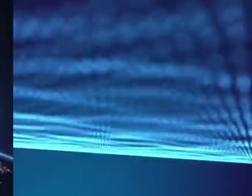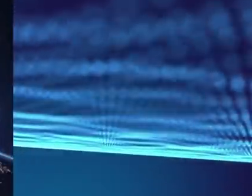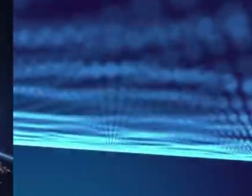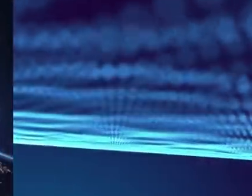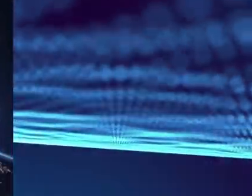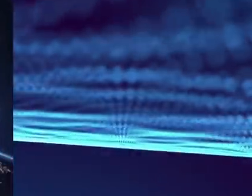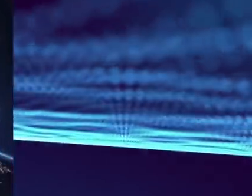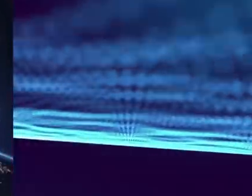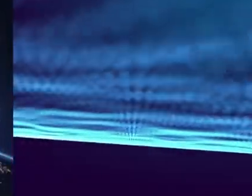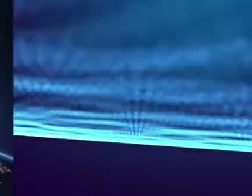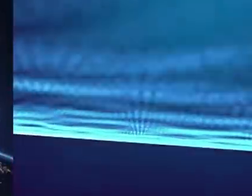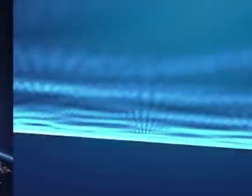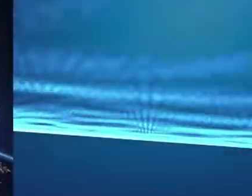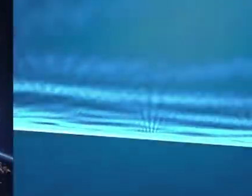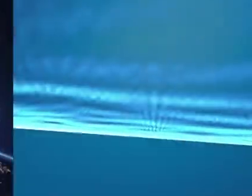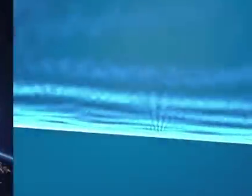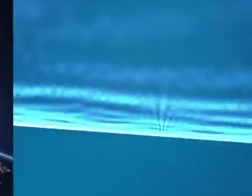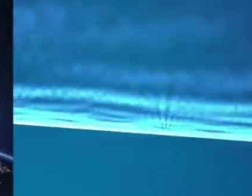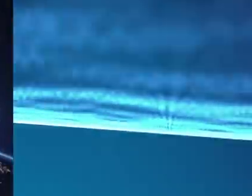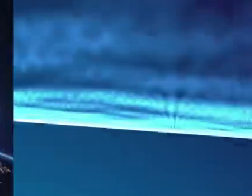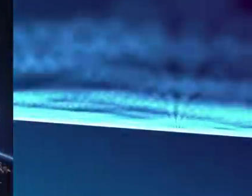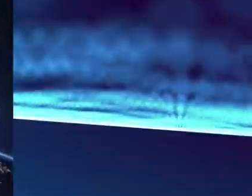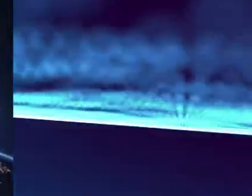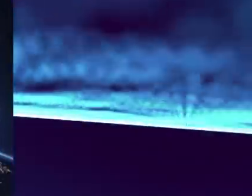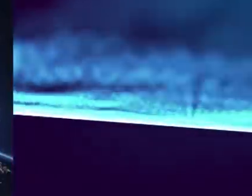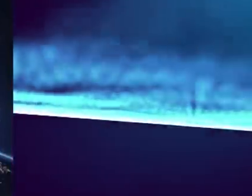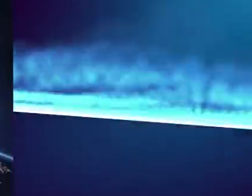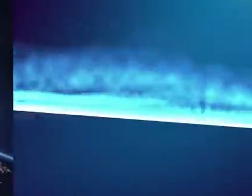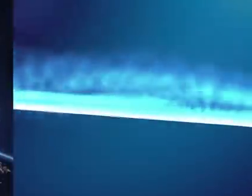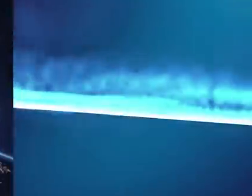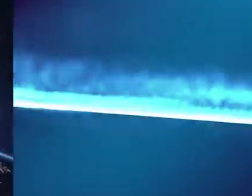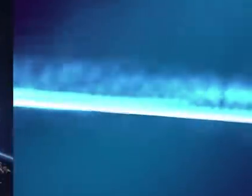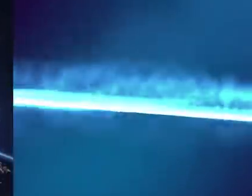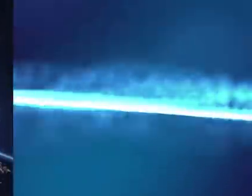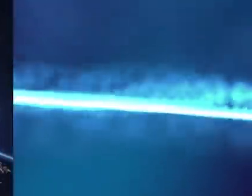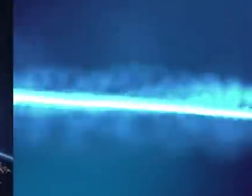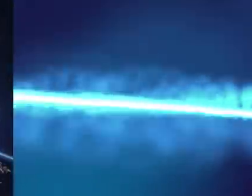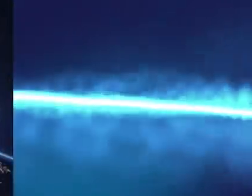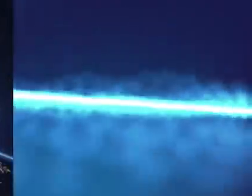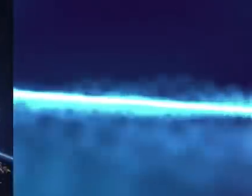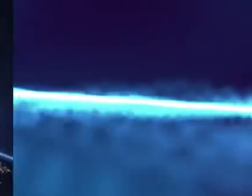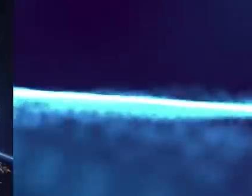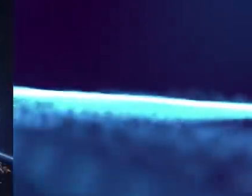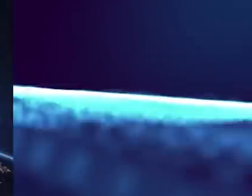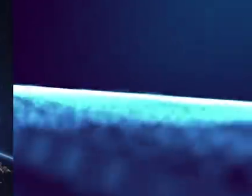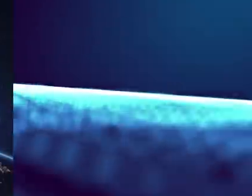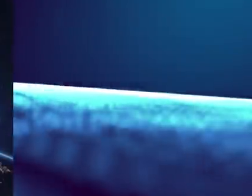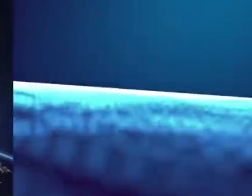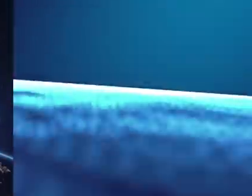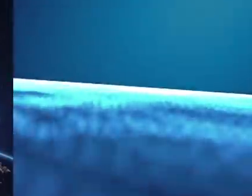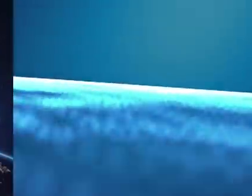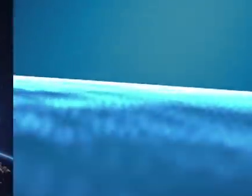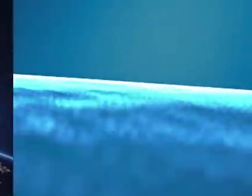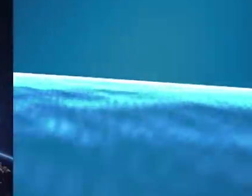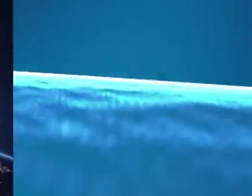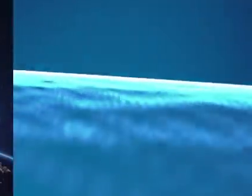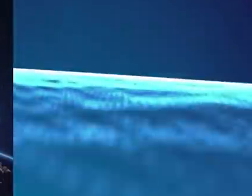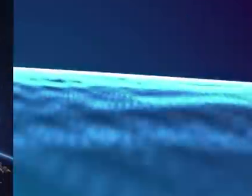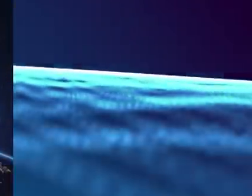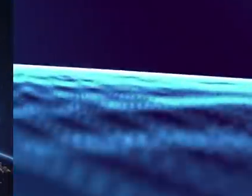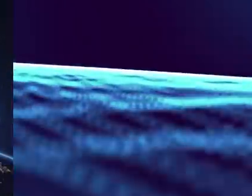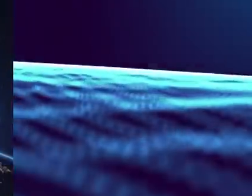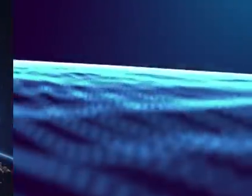numbers were just over 250 persons. As it relates to the ankle bracelets, however, there is a small